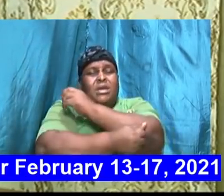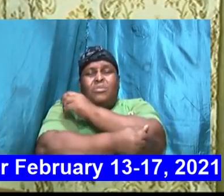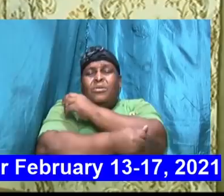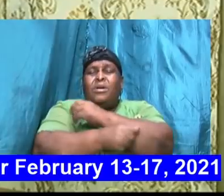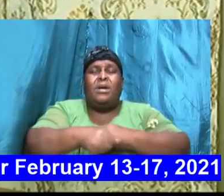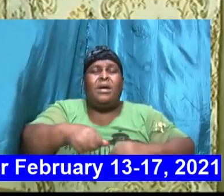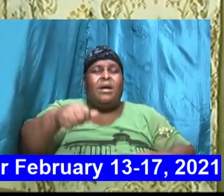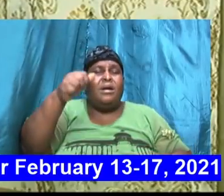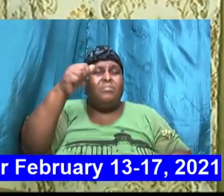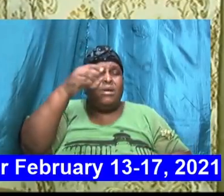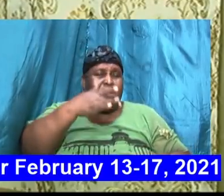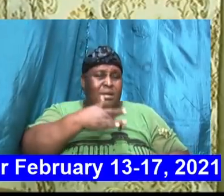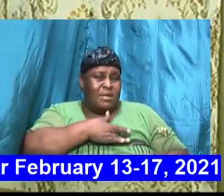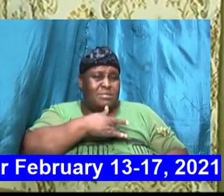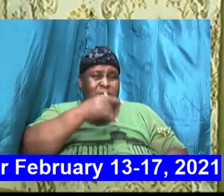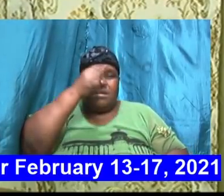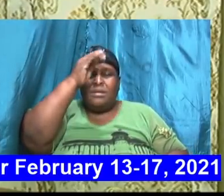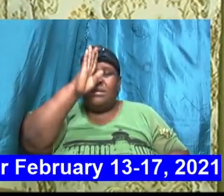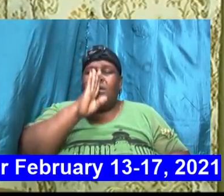a seed